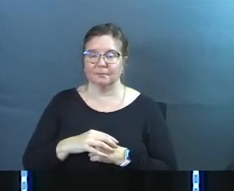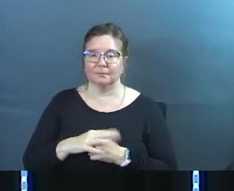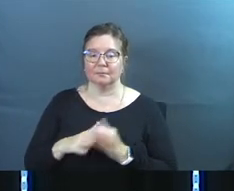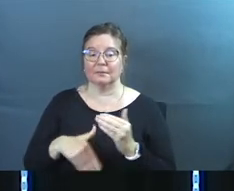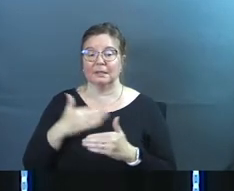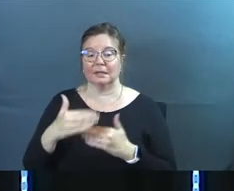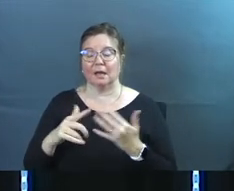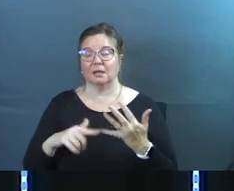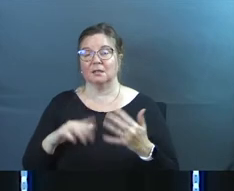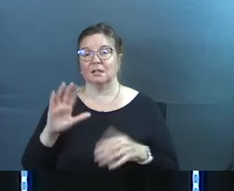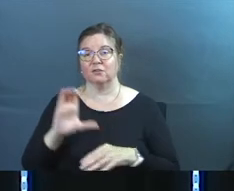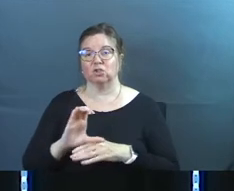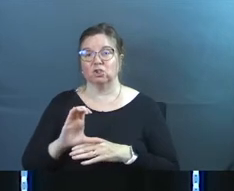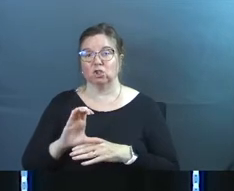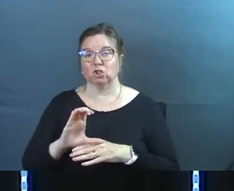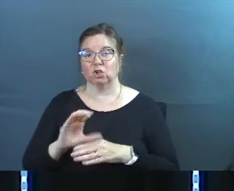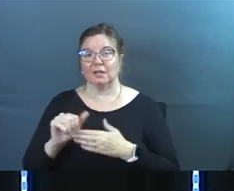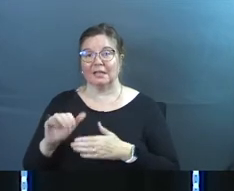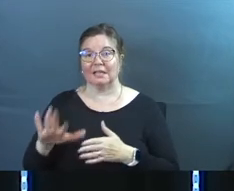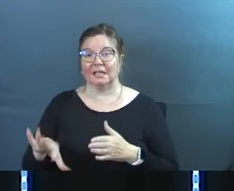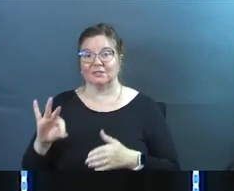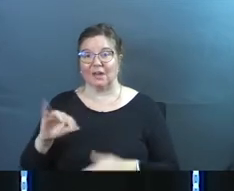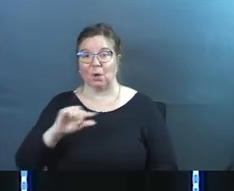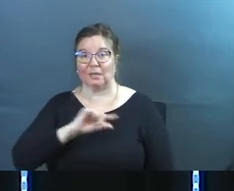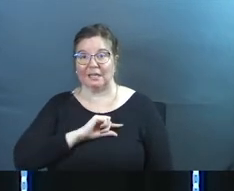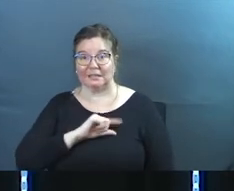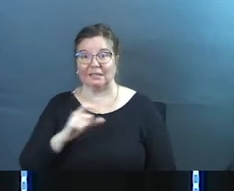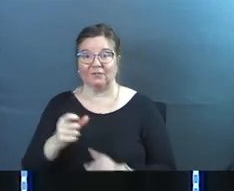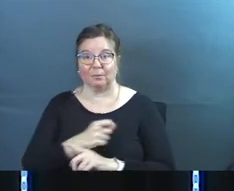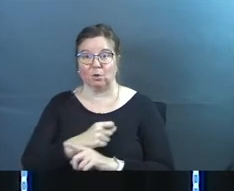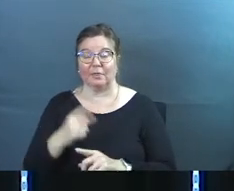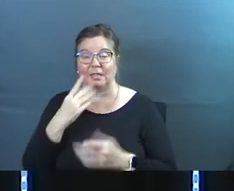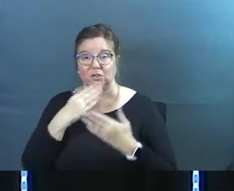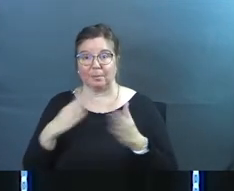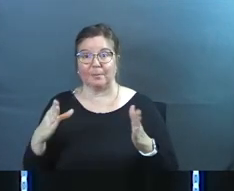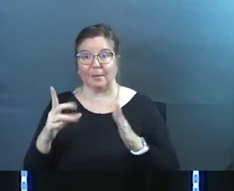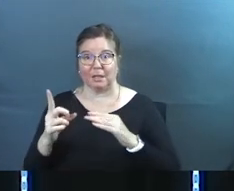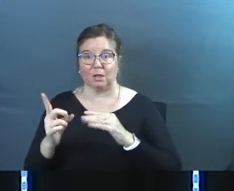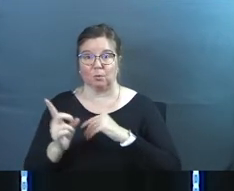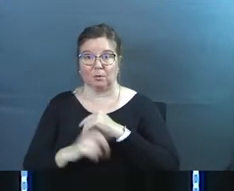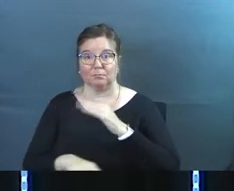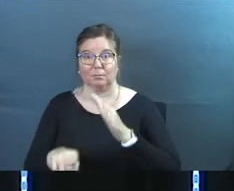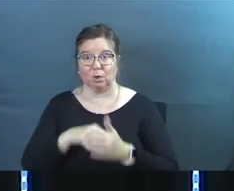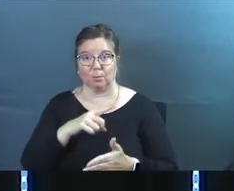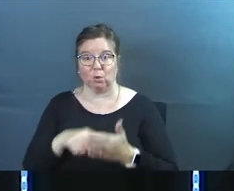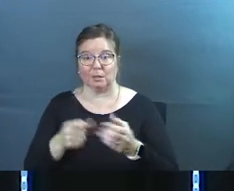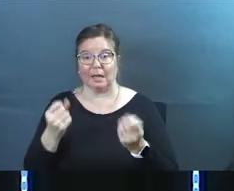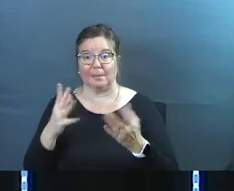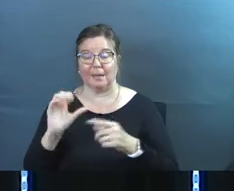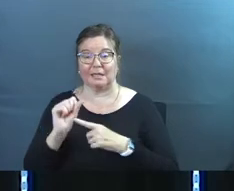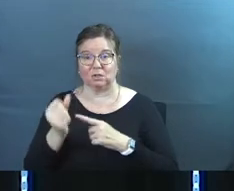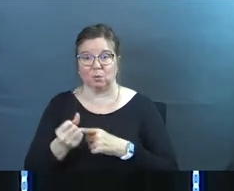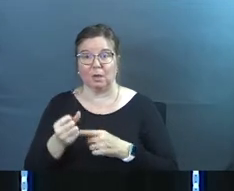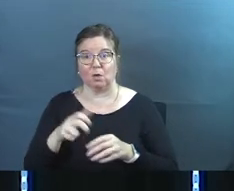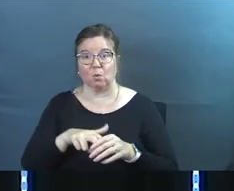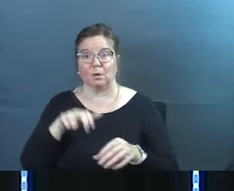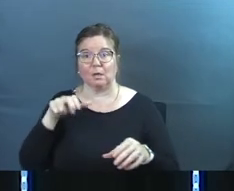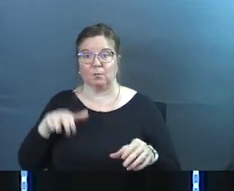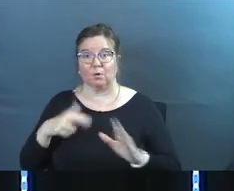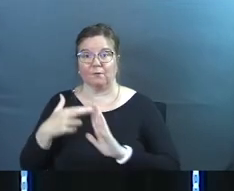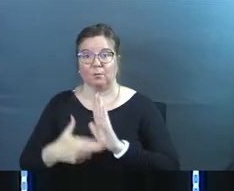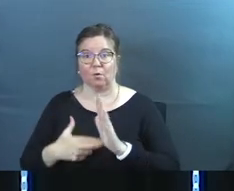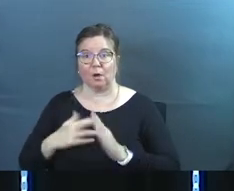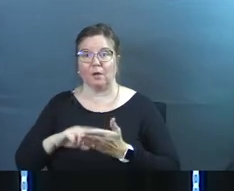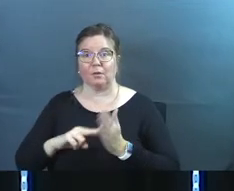next if a church leader is found guilty of abuse they should be publicly rebuked and in many cases removed from their role for the purpose of protecting